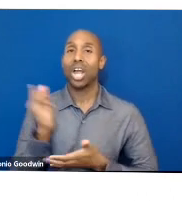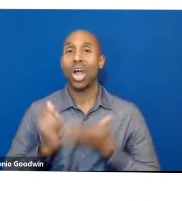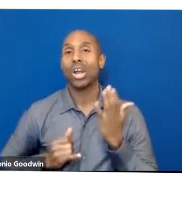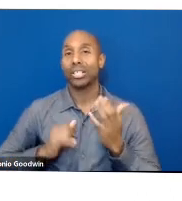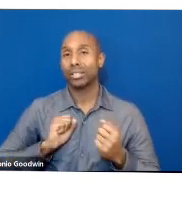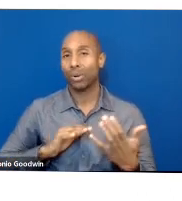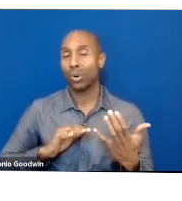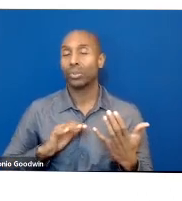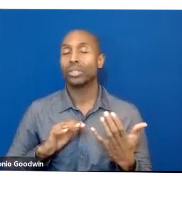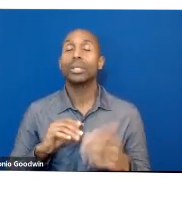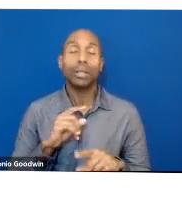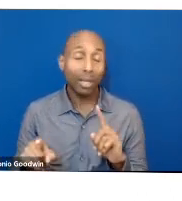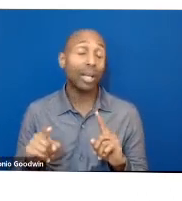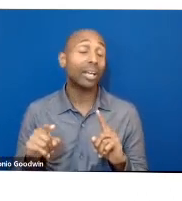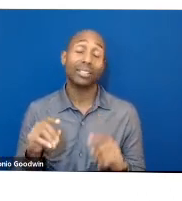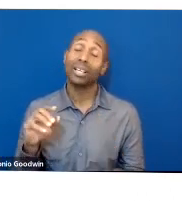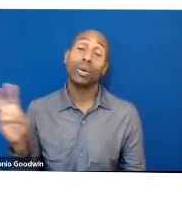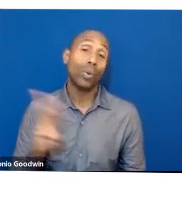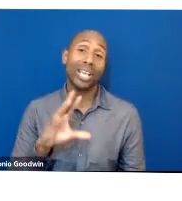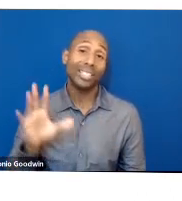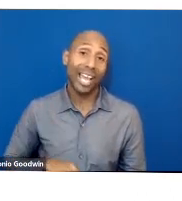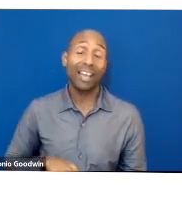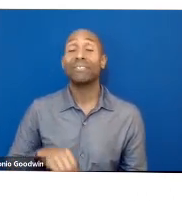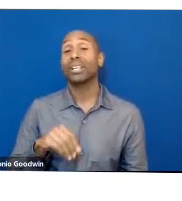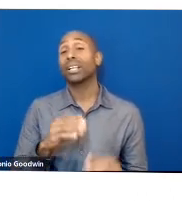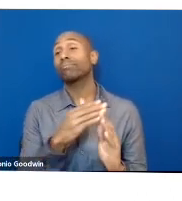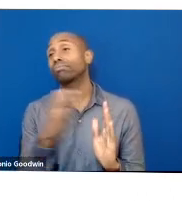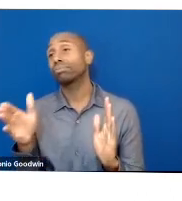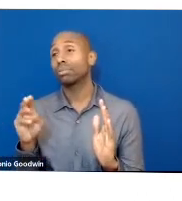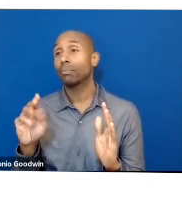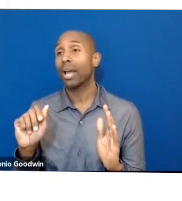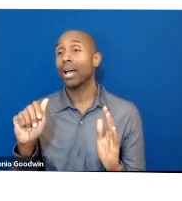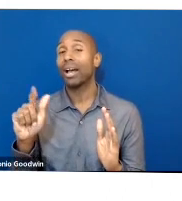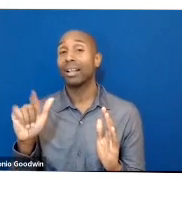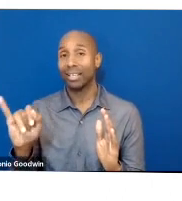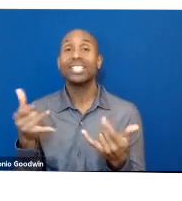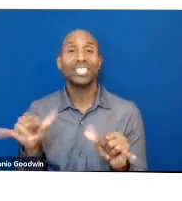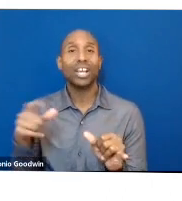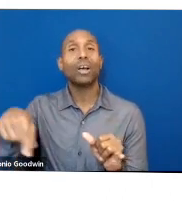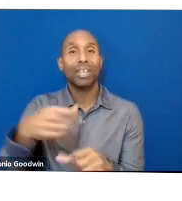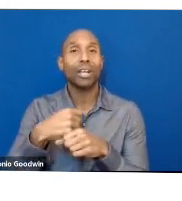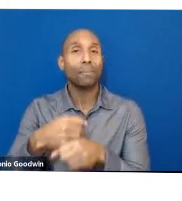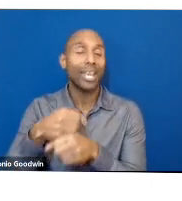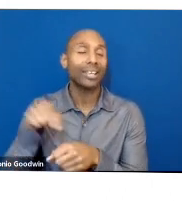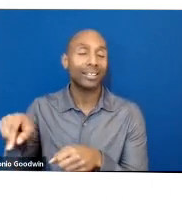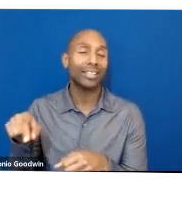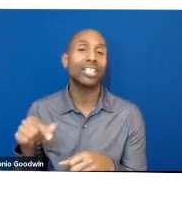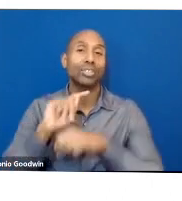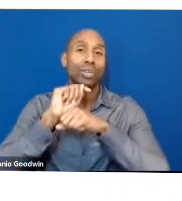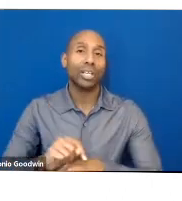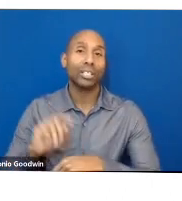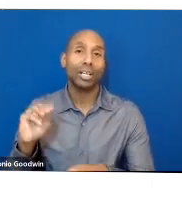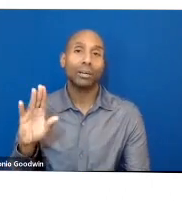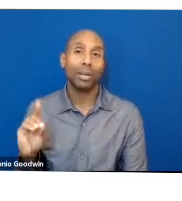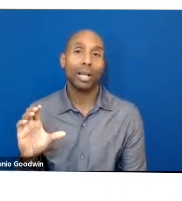across West Africa and in Mali, they're still making traditional mud cloth, which is perishable, which is made in this artisanal way from